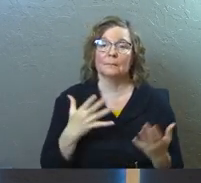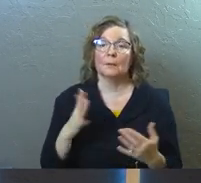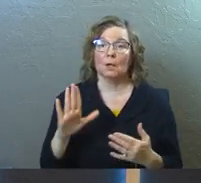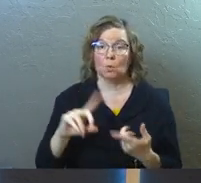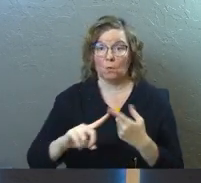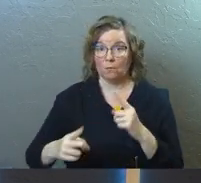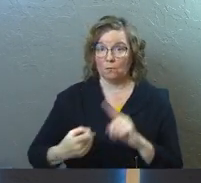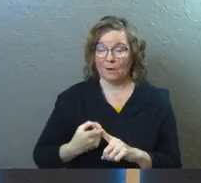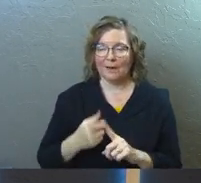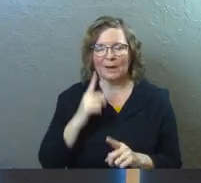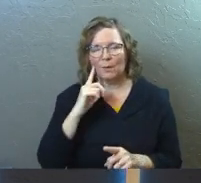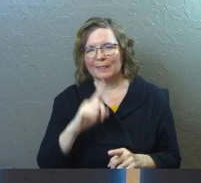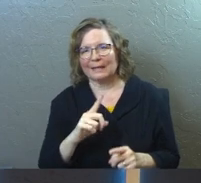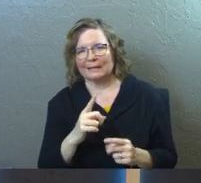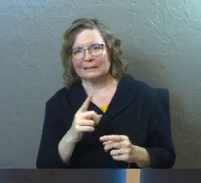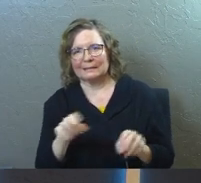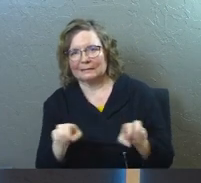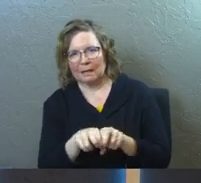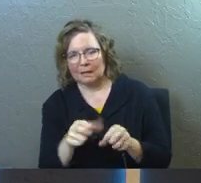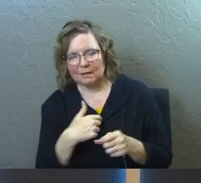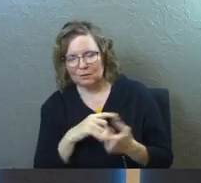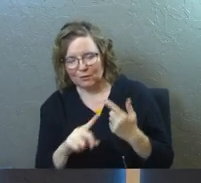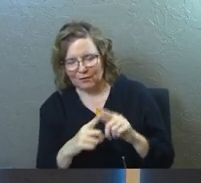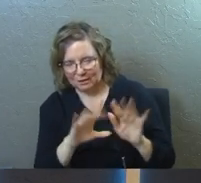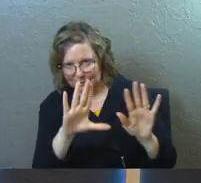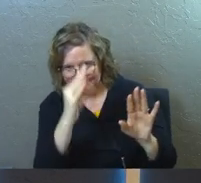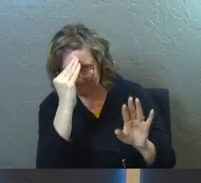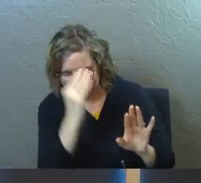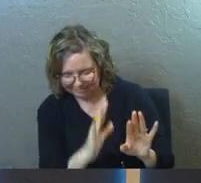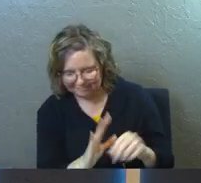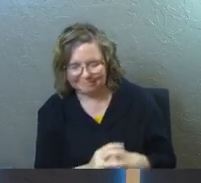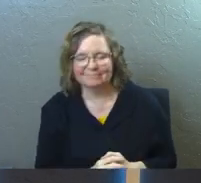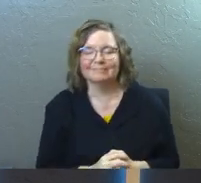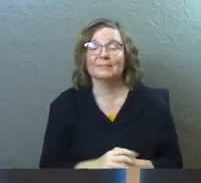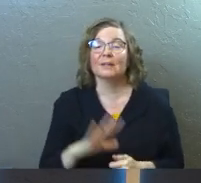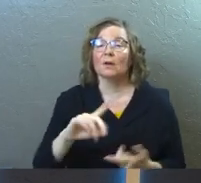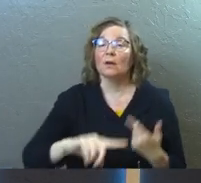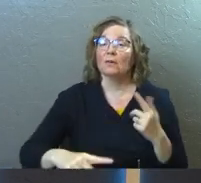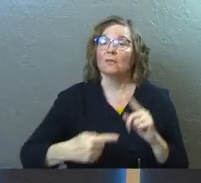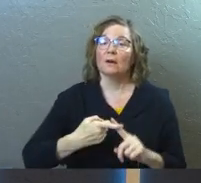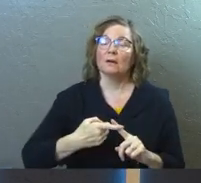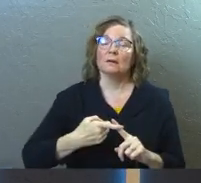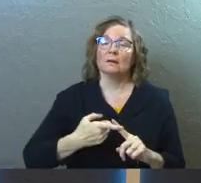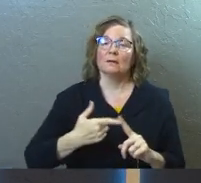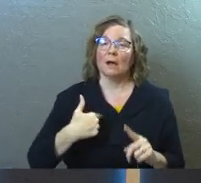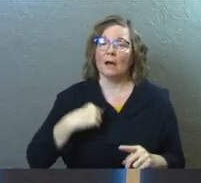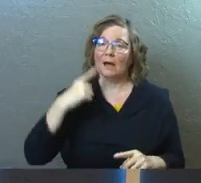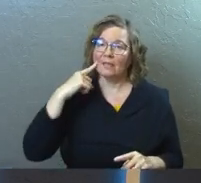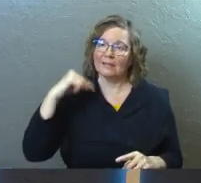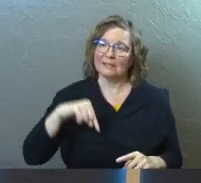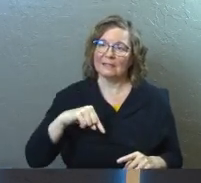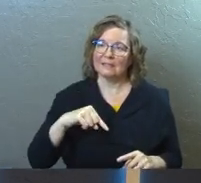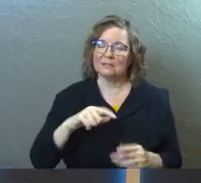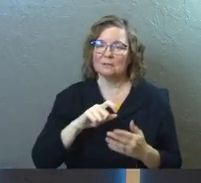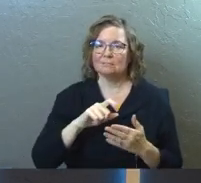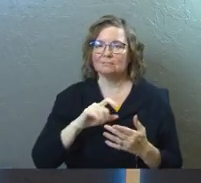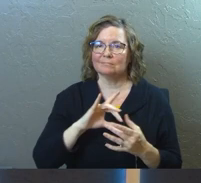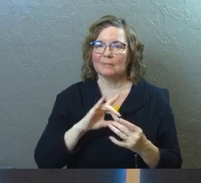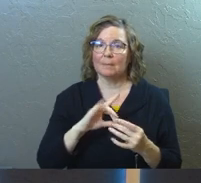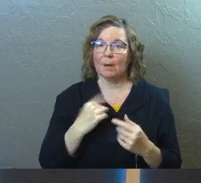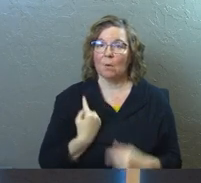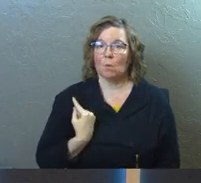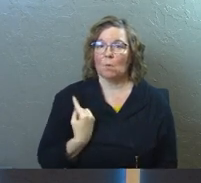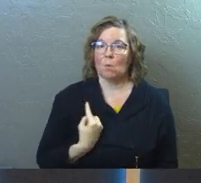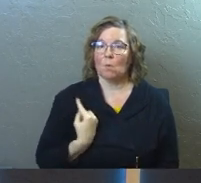uh, in your friendships, I don't think this is cuddling in your friendships, by the way. Um, in your friendships, I think this is a note about